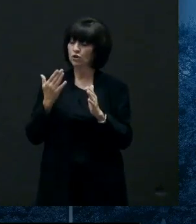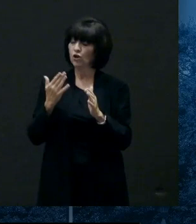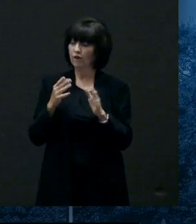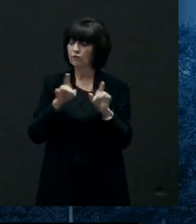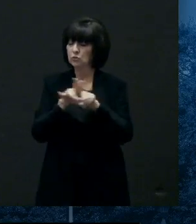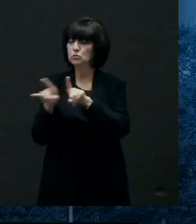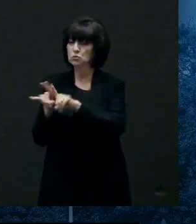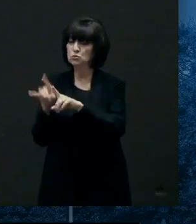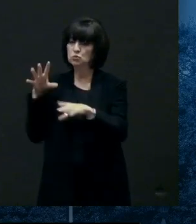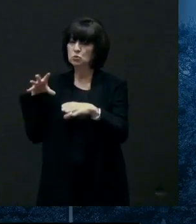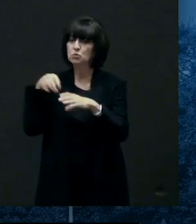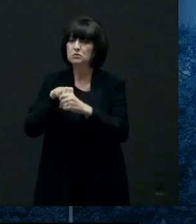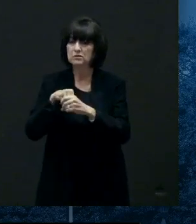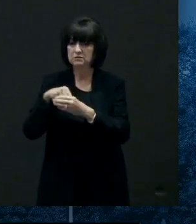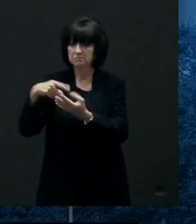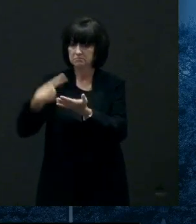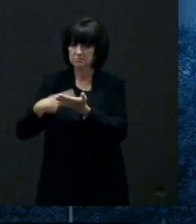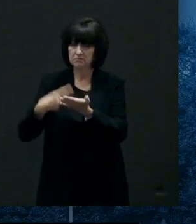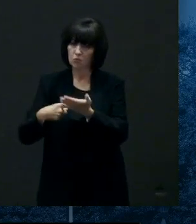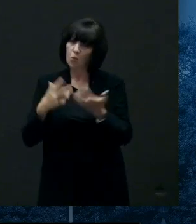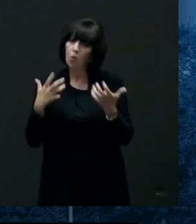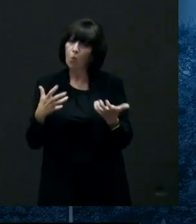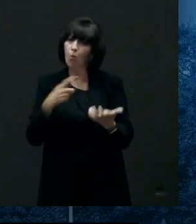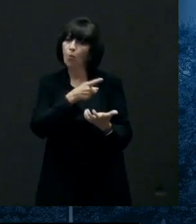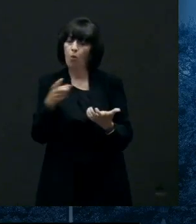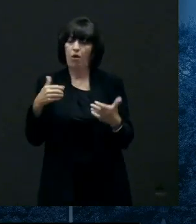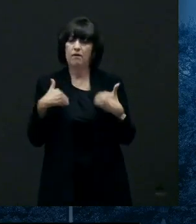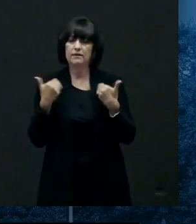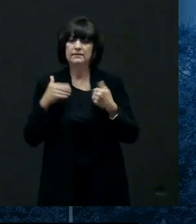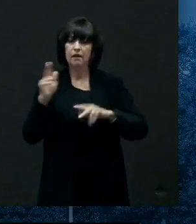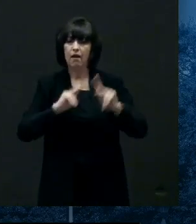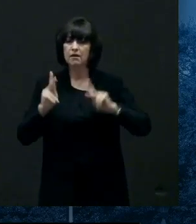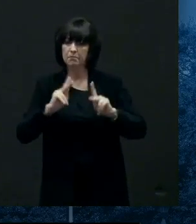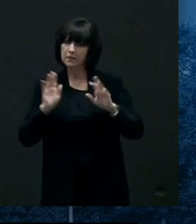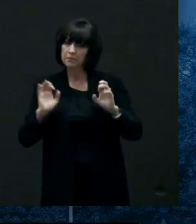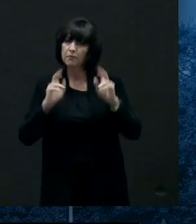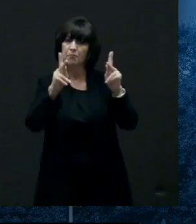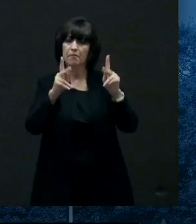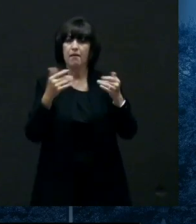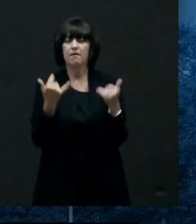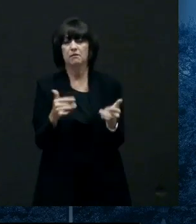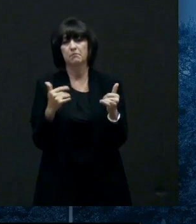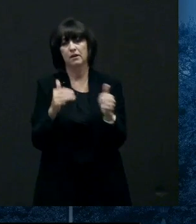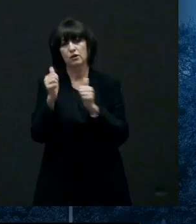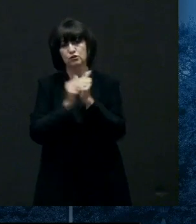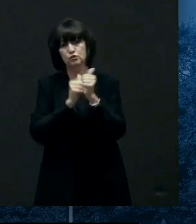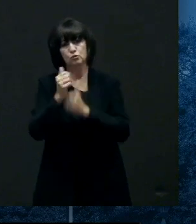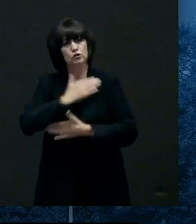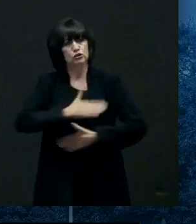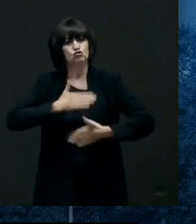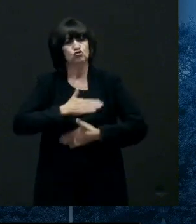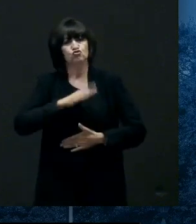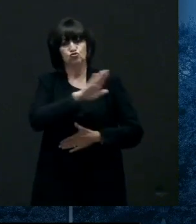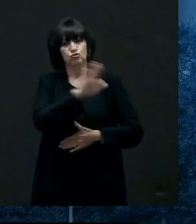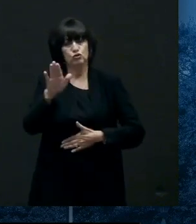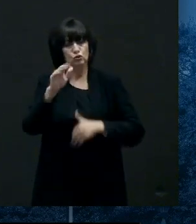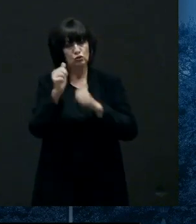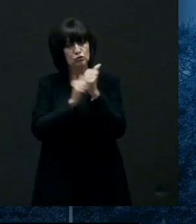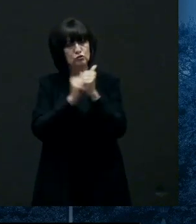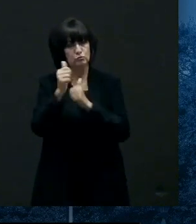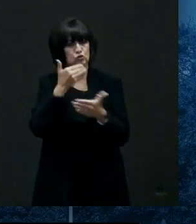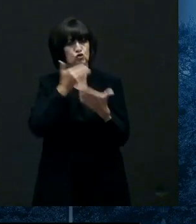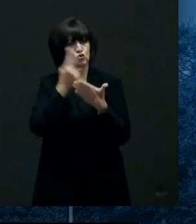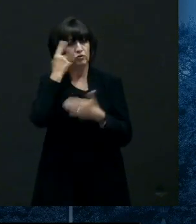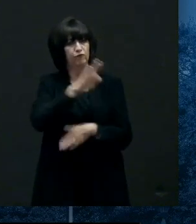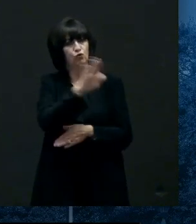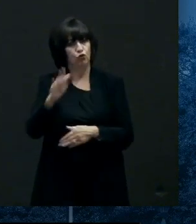our students our young athletes back on the field back on the courts uh enjoying the sports that are so important to their